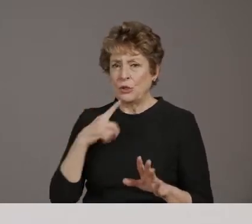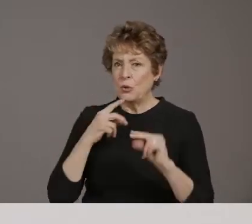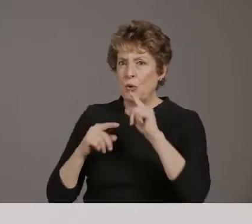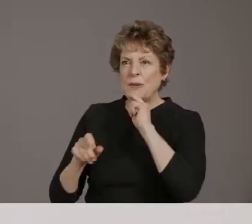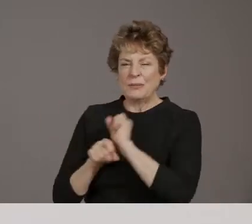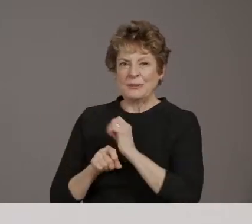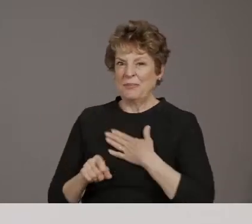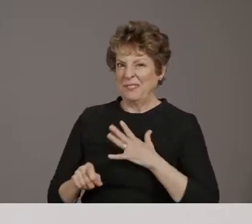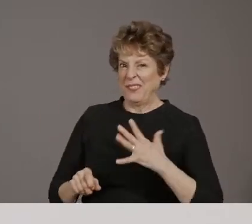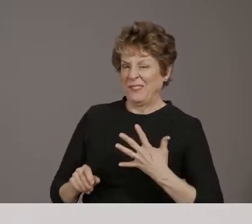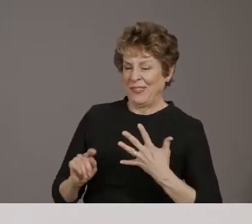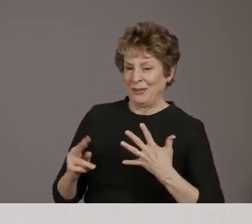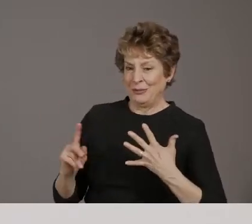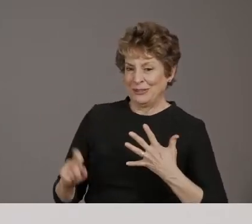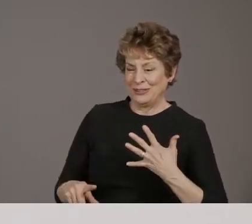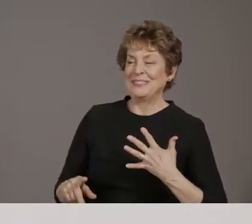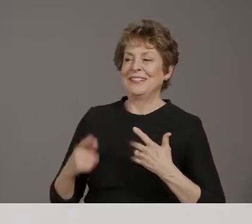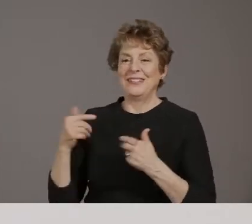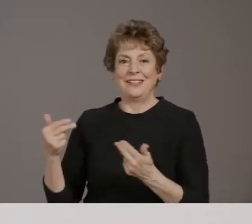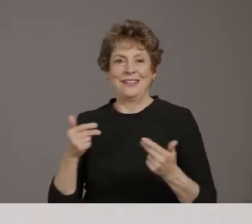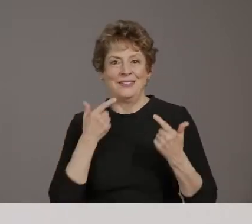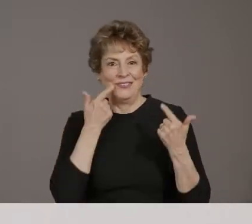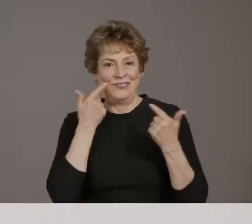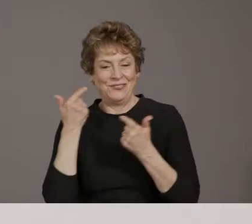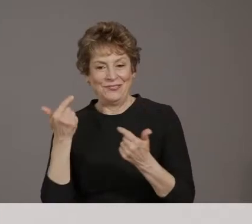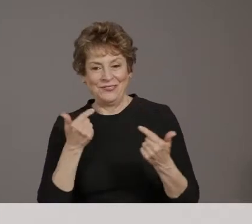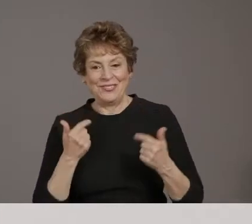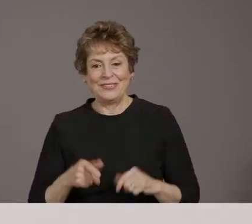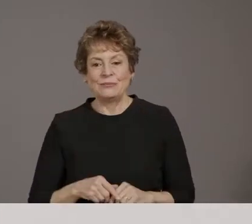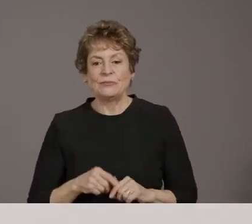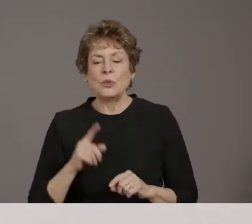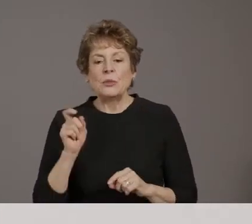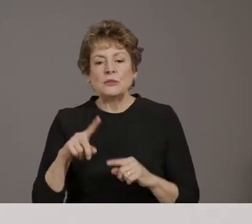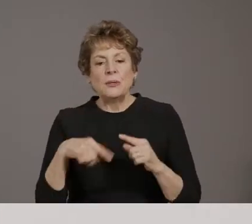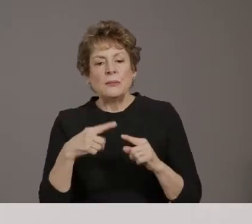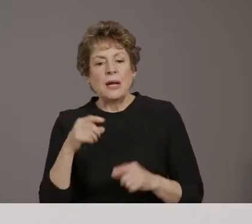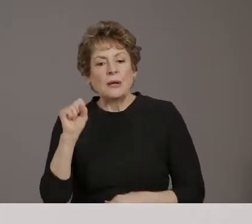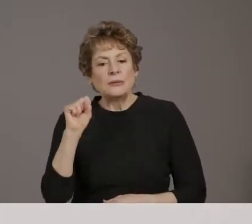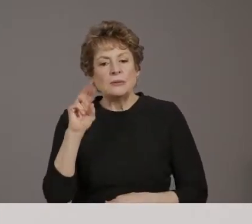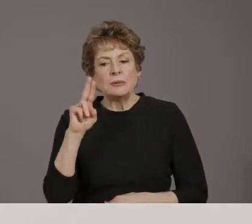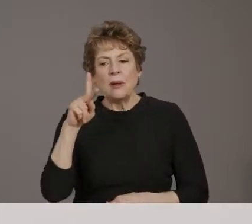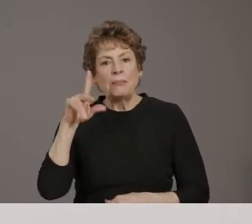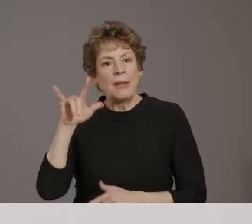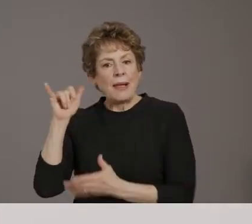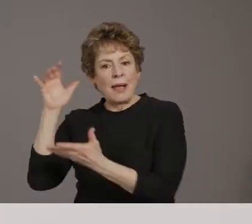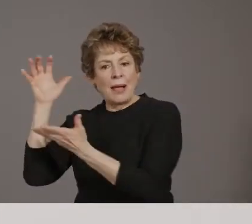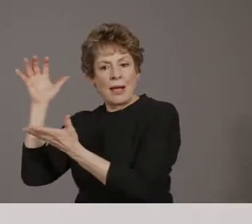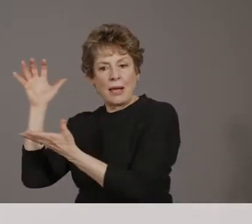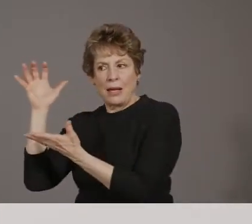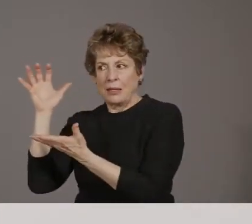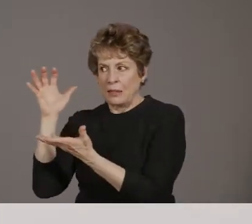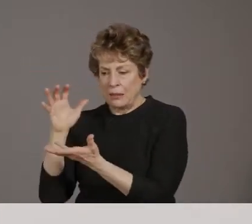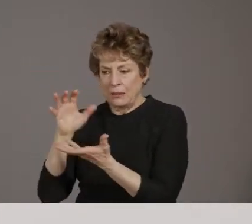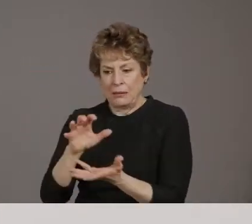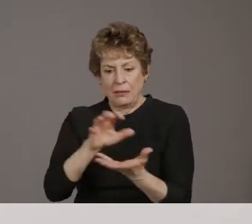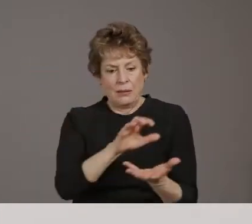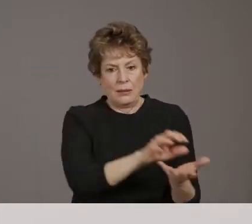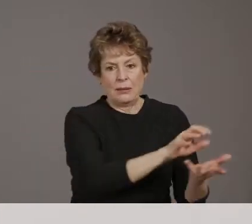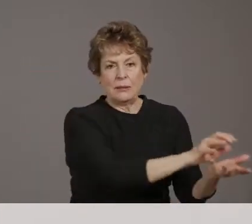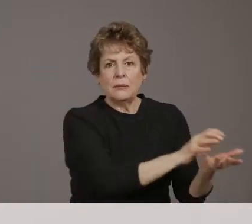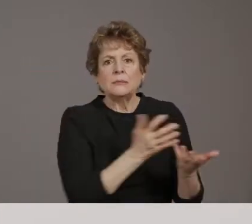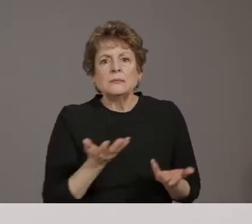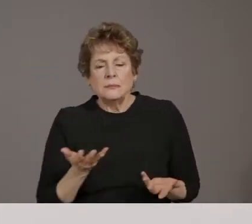question. What's the deal with your ongoing request of 300,000 additional? Are we ever going to see